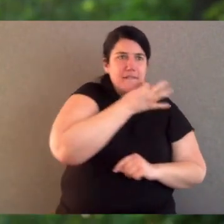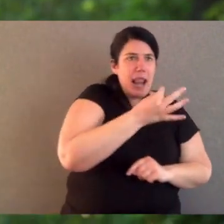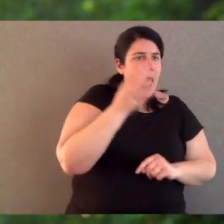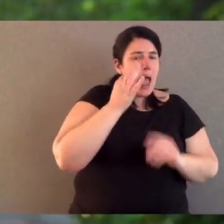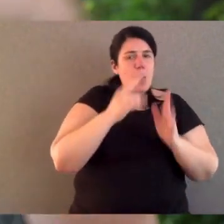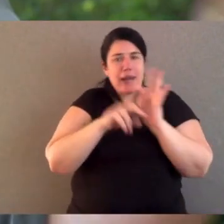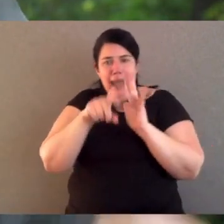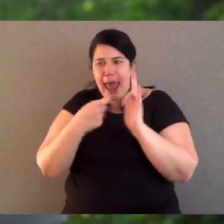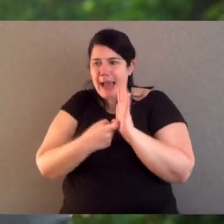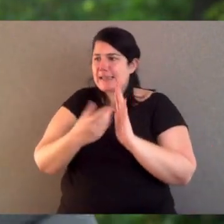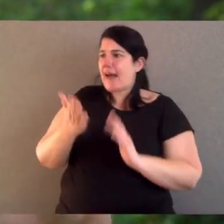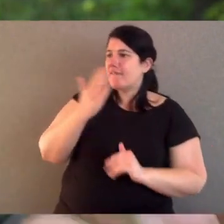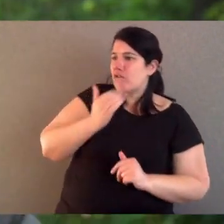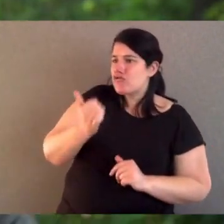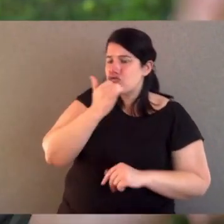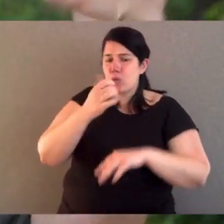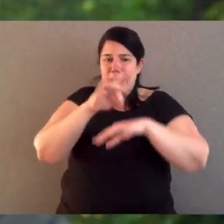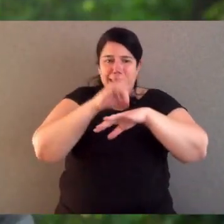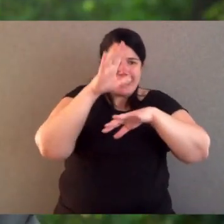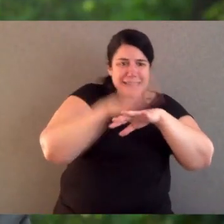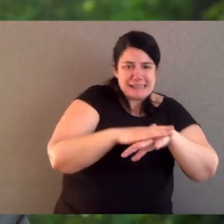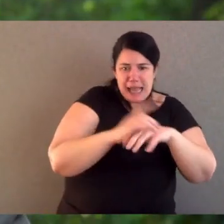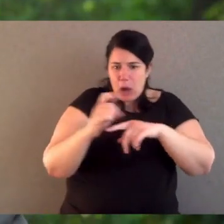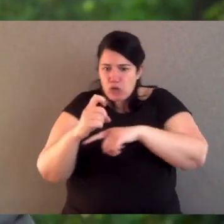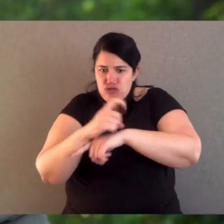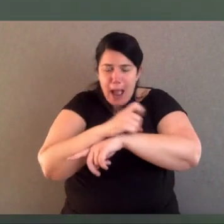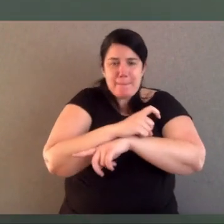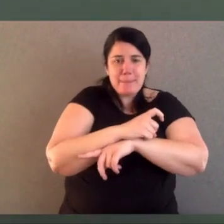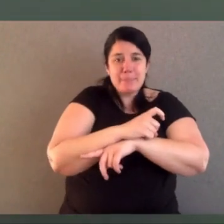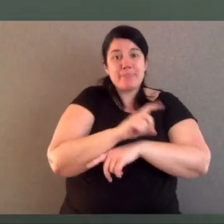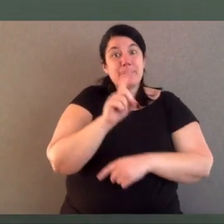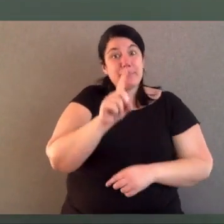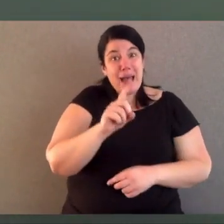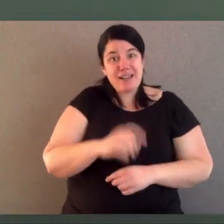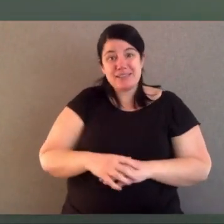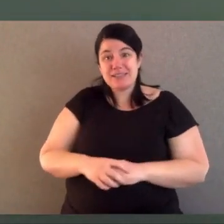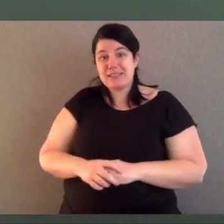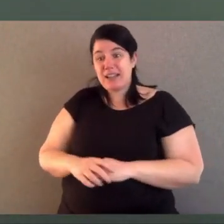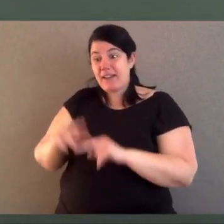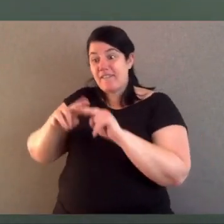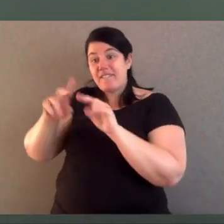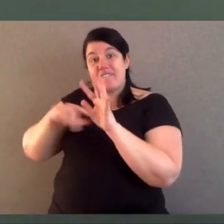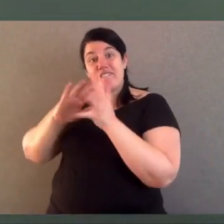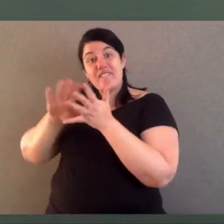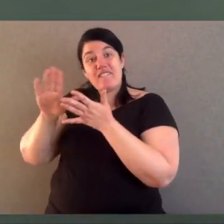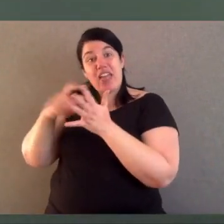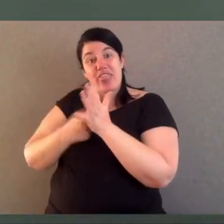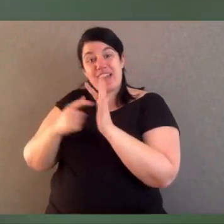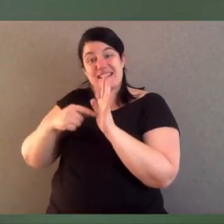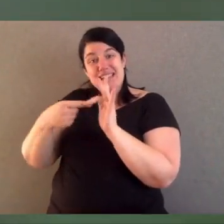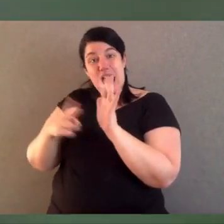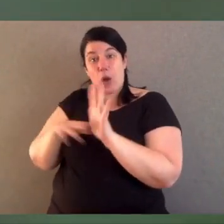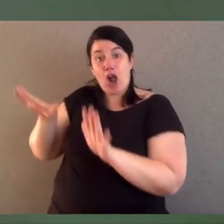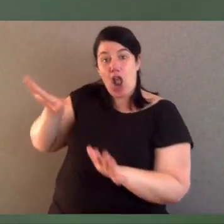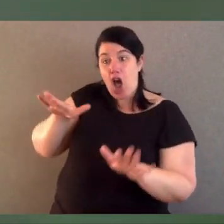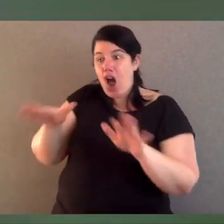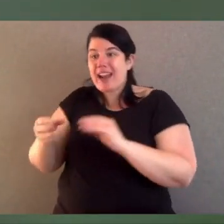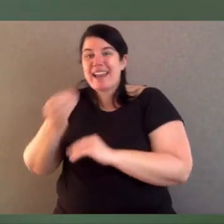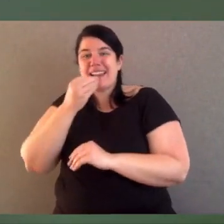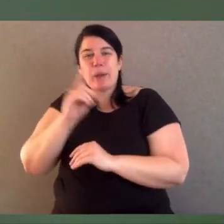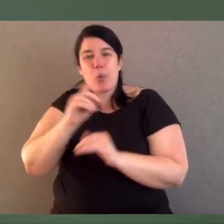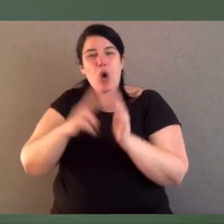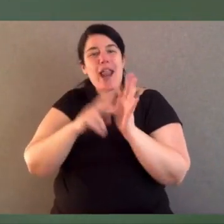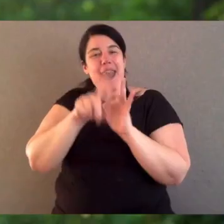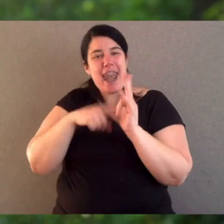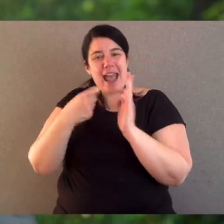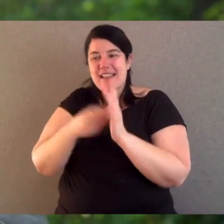flowers, to nectar, to fruits, to insects and grubs. Whereas things like little feather-tailed gliders, they mainly eat nectar